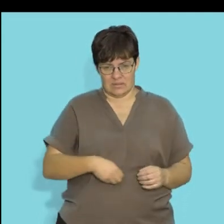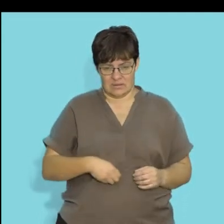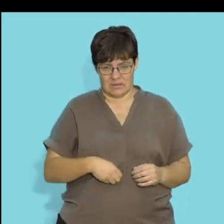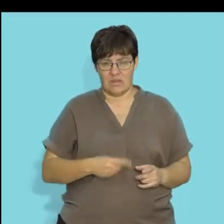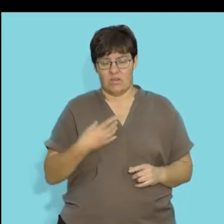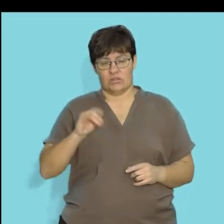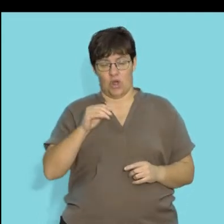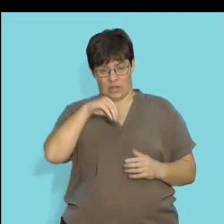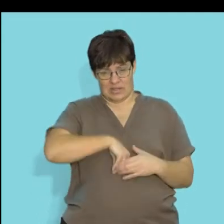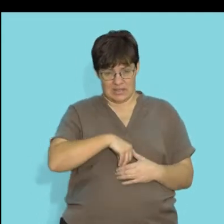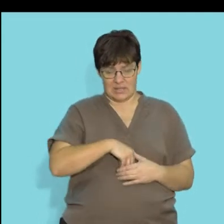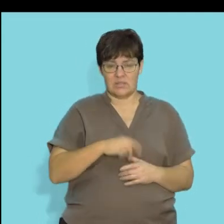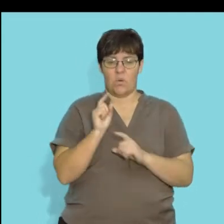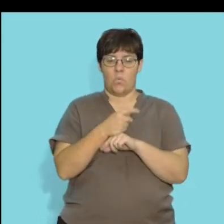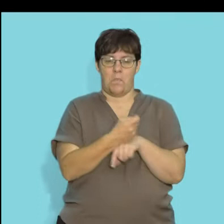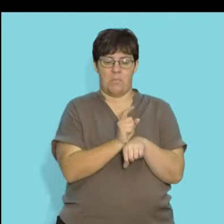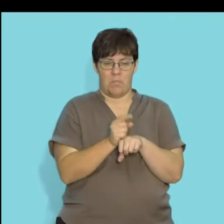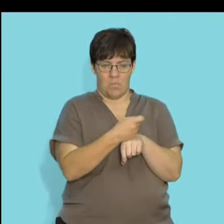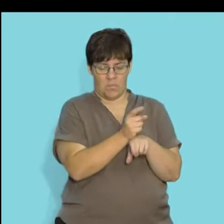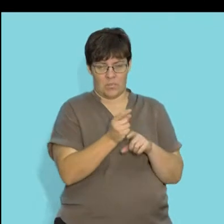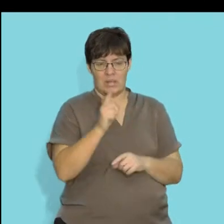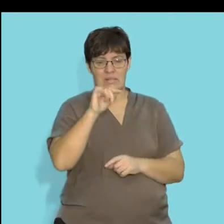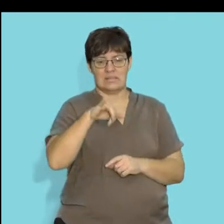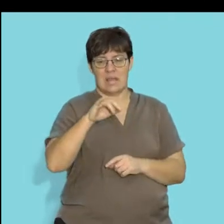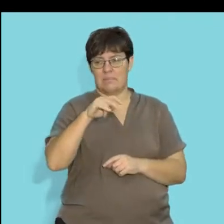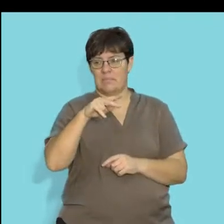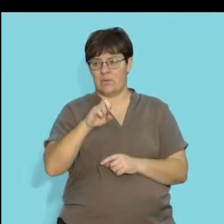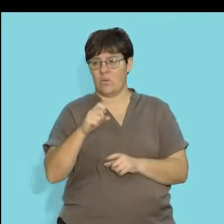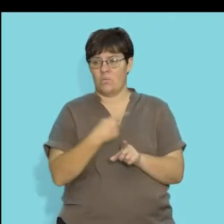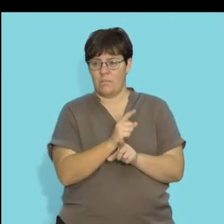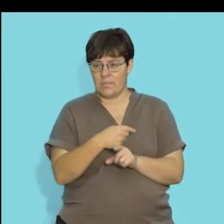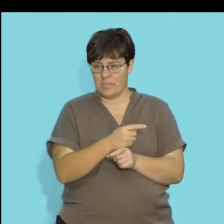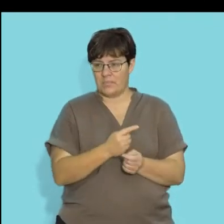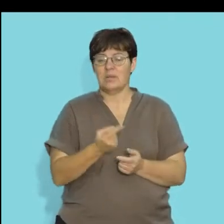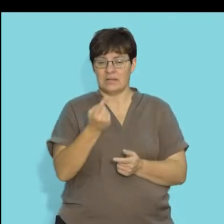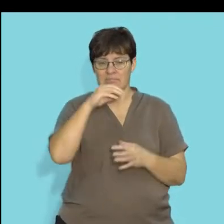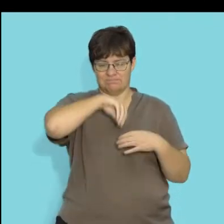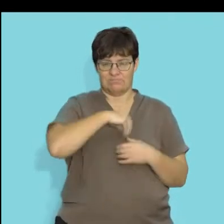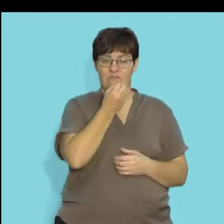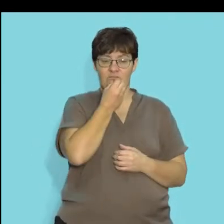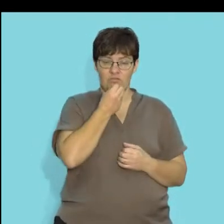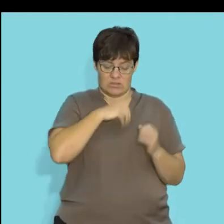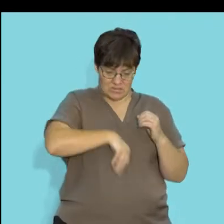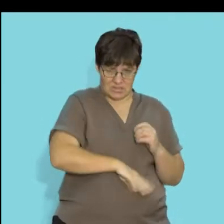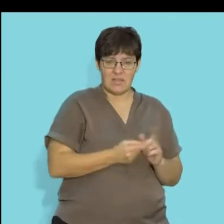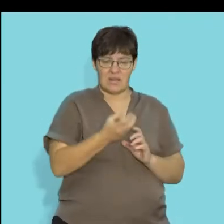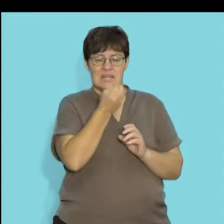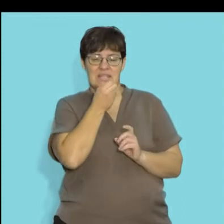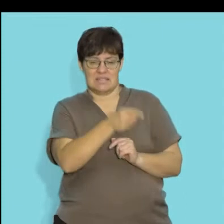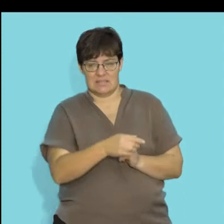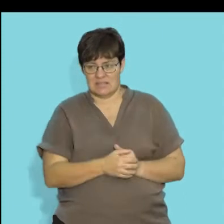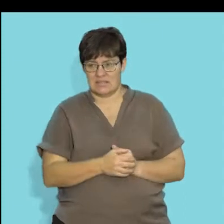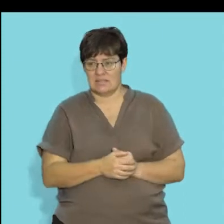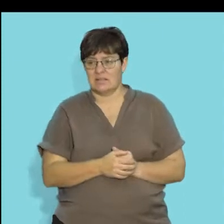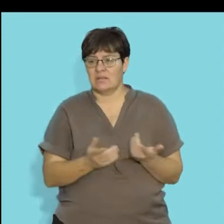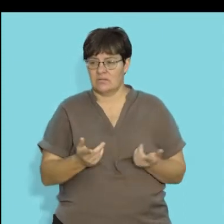of a dog and this is, we're seeing the image of a tapeworm which is a parasite found in the digestive system. So,